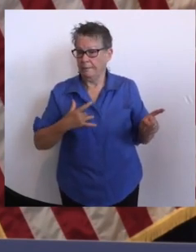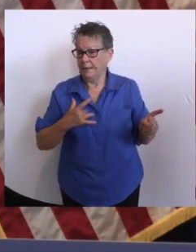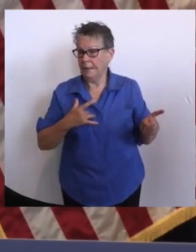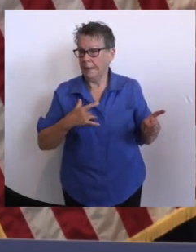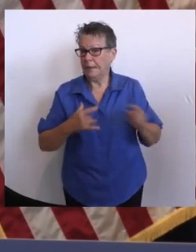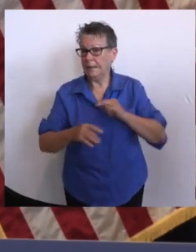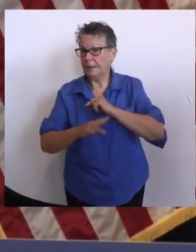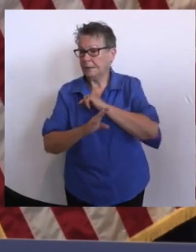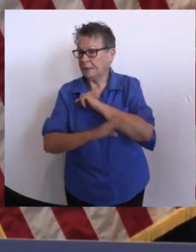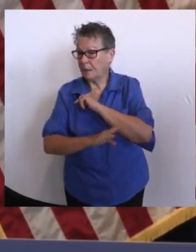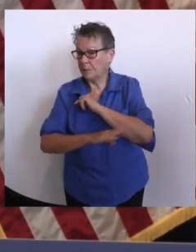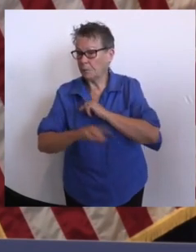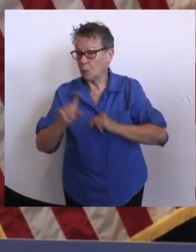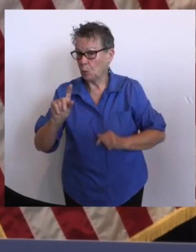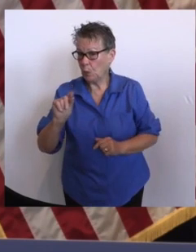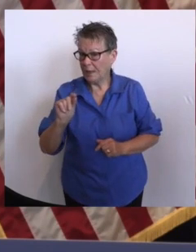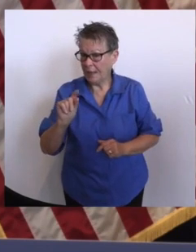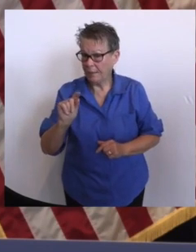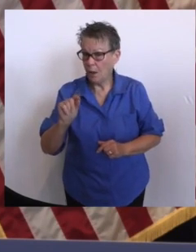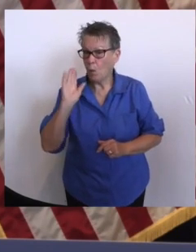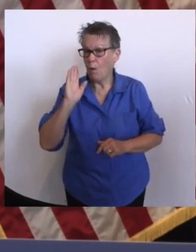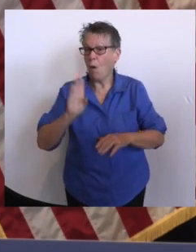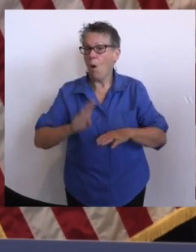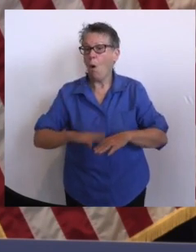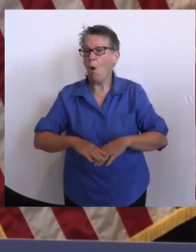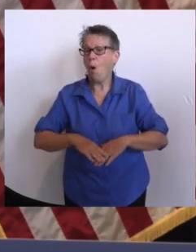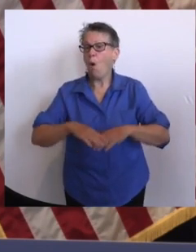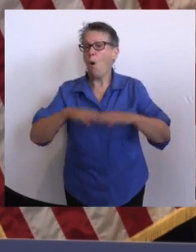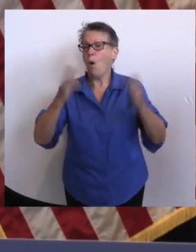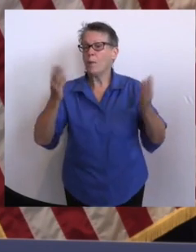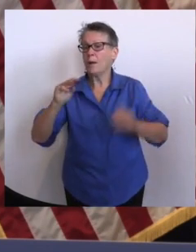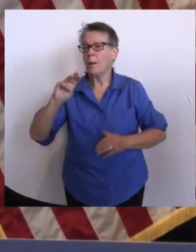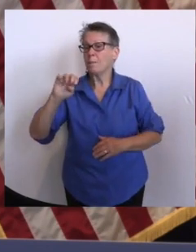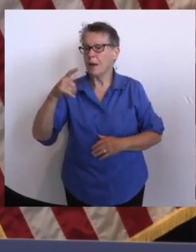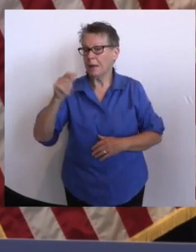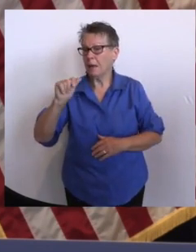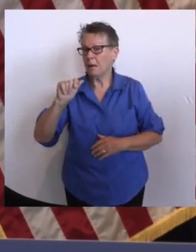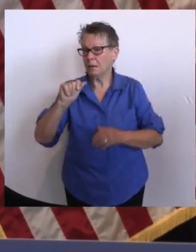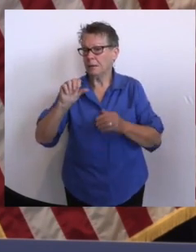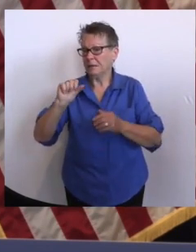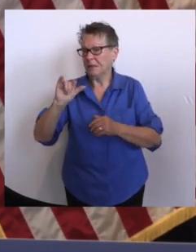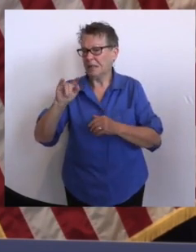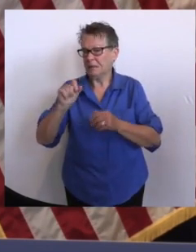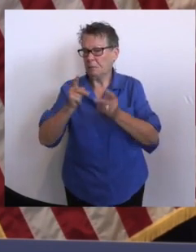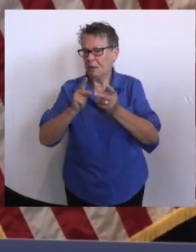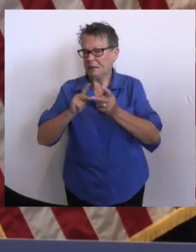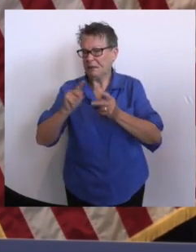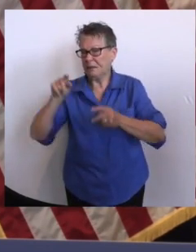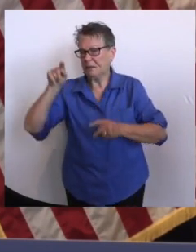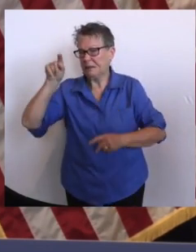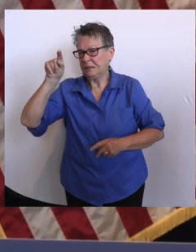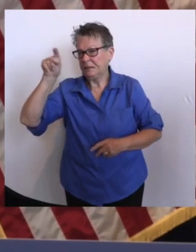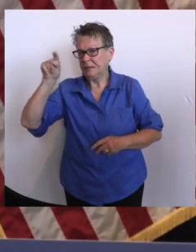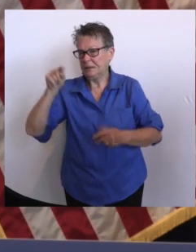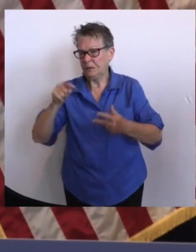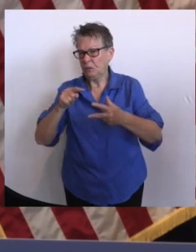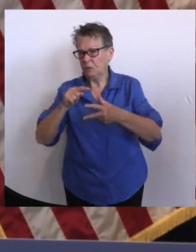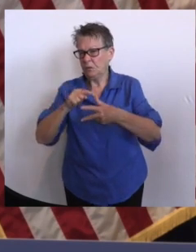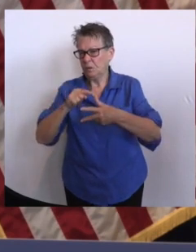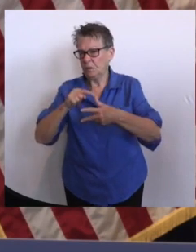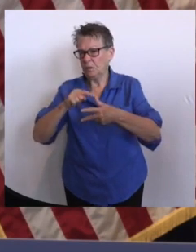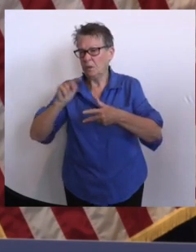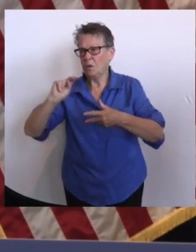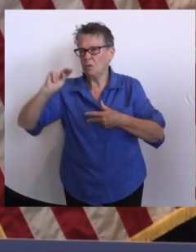The other, we expect other two mega sites within the state to cover the regions, north, central and south.